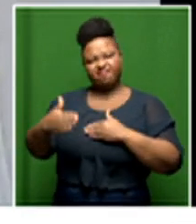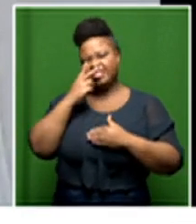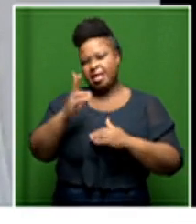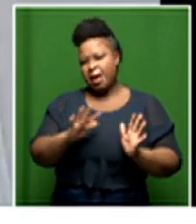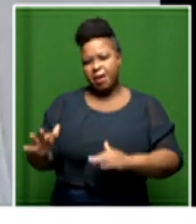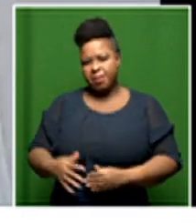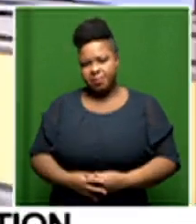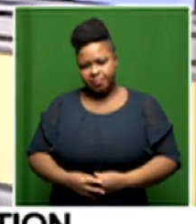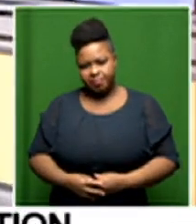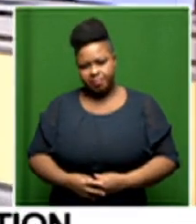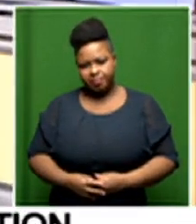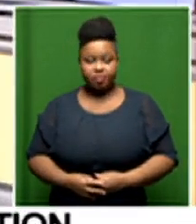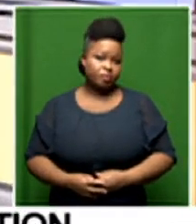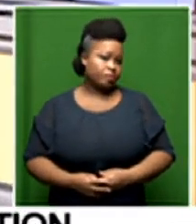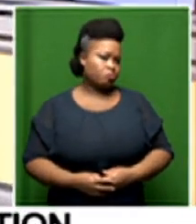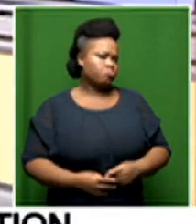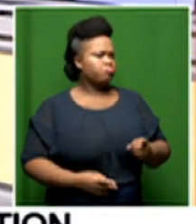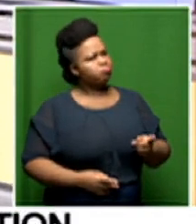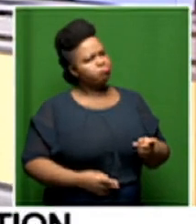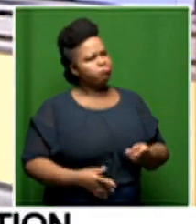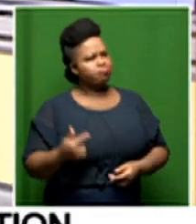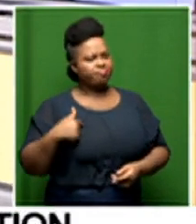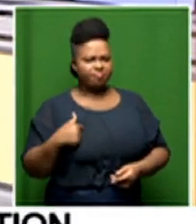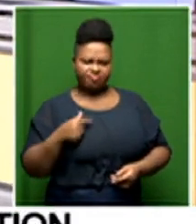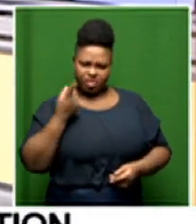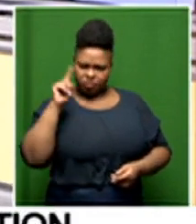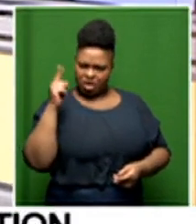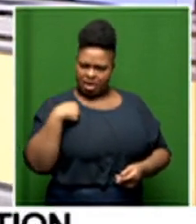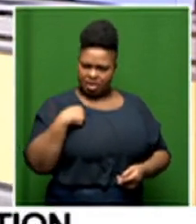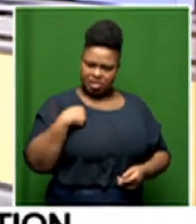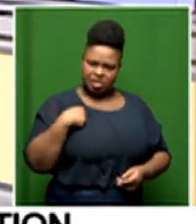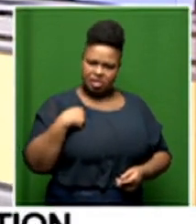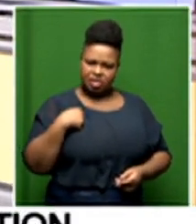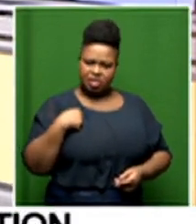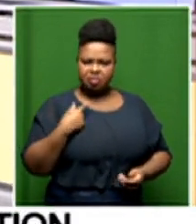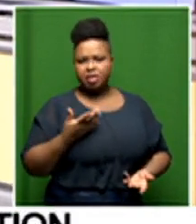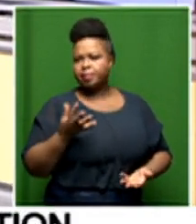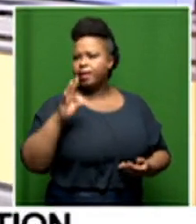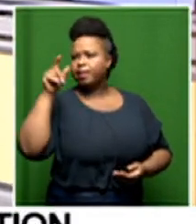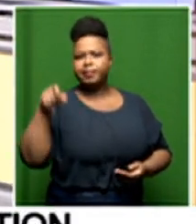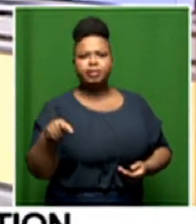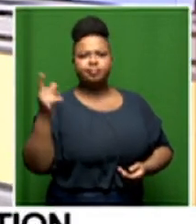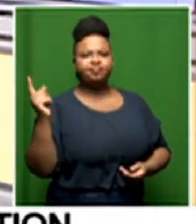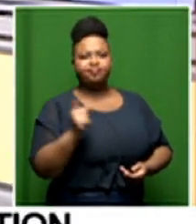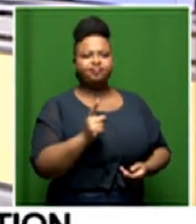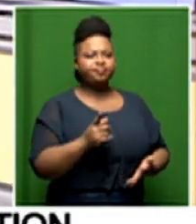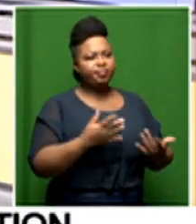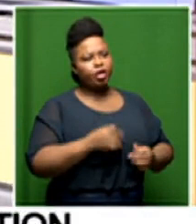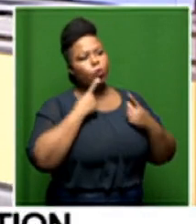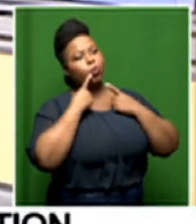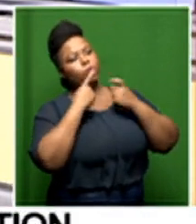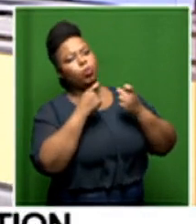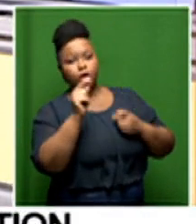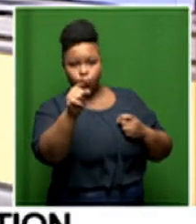i am understanding this correctly however if somebody comes they lay a complaint and you go and